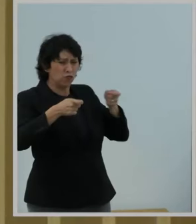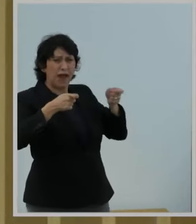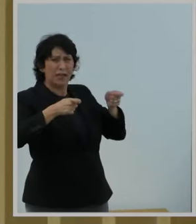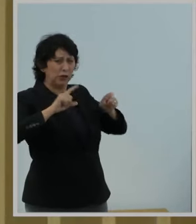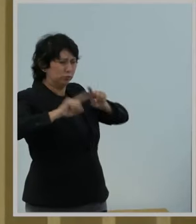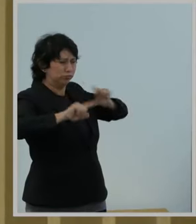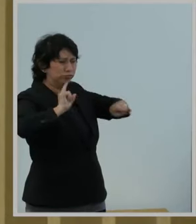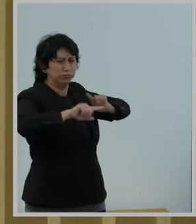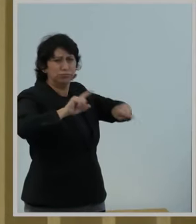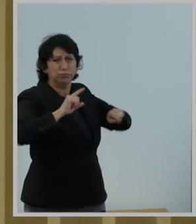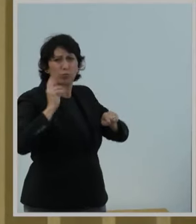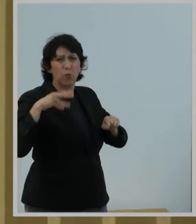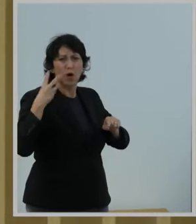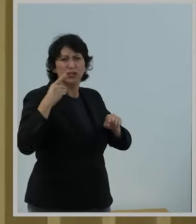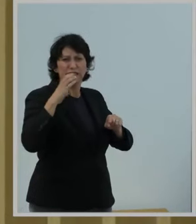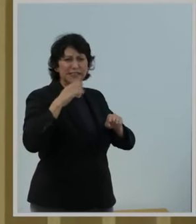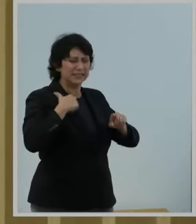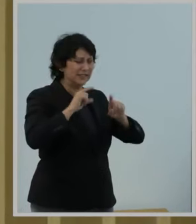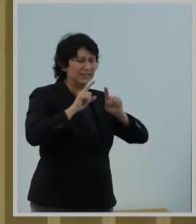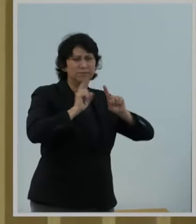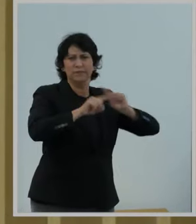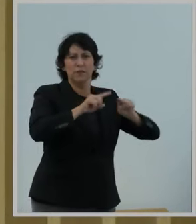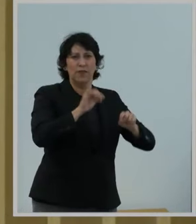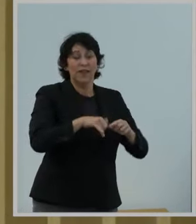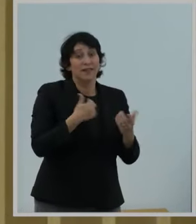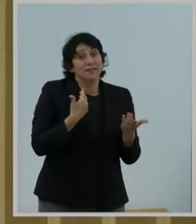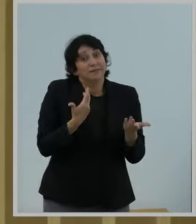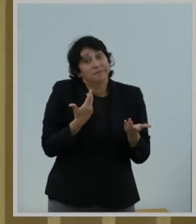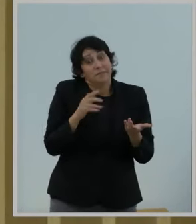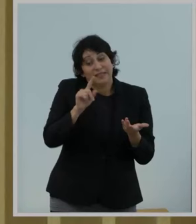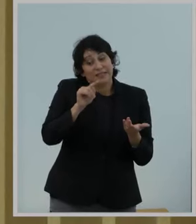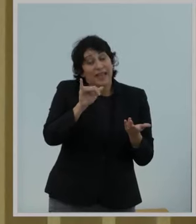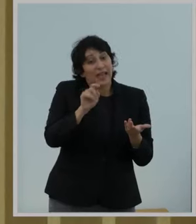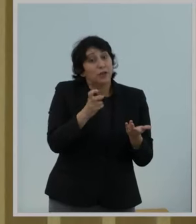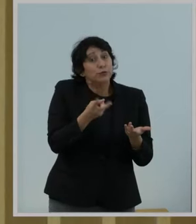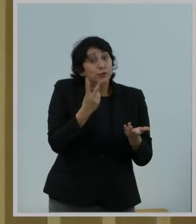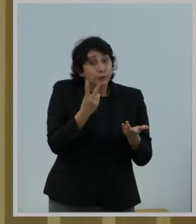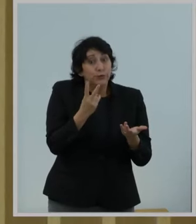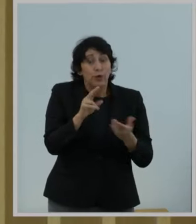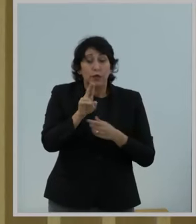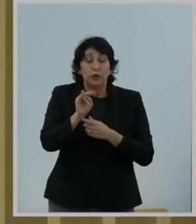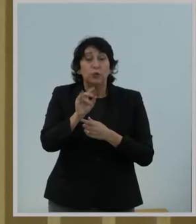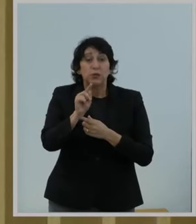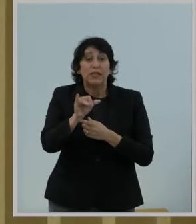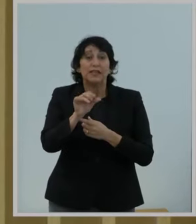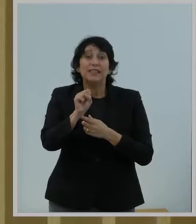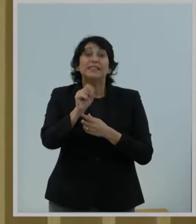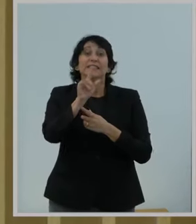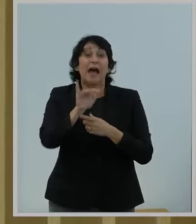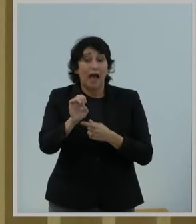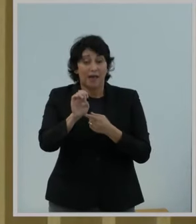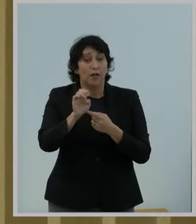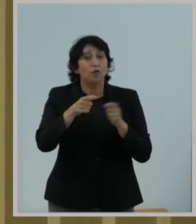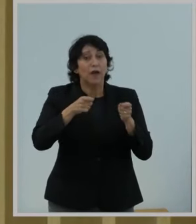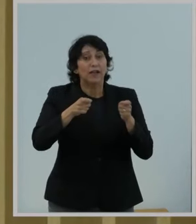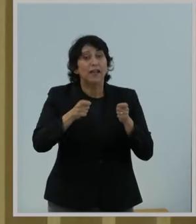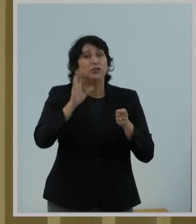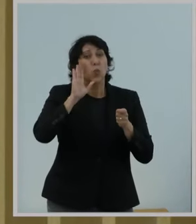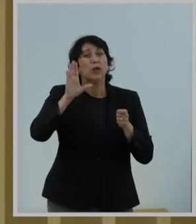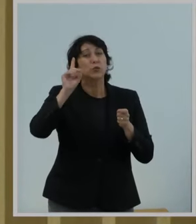Washington. Yet that's exactly what Title II utility-style regulation entails.